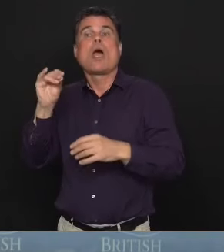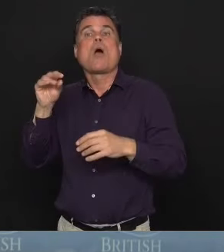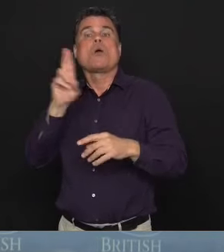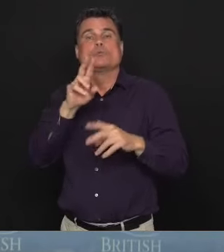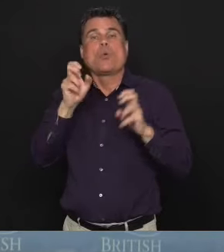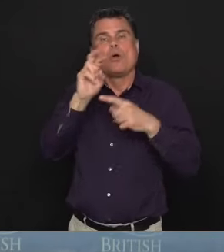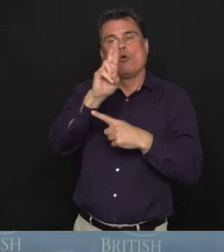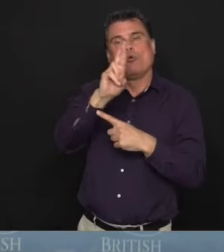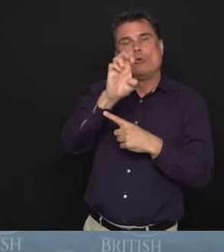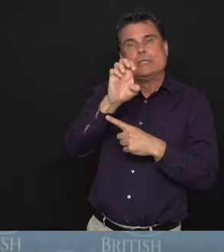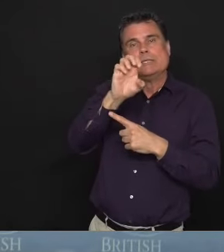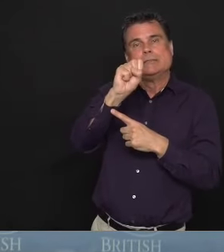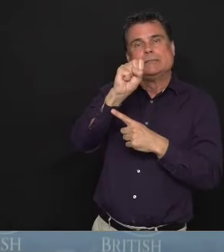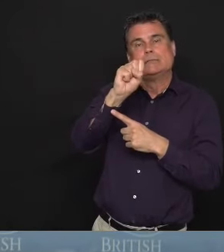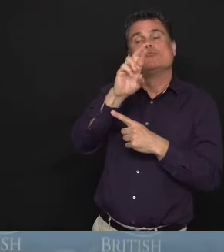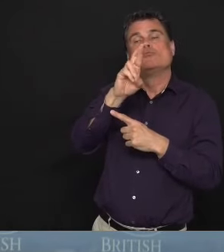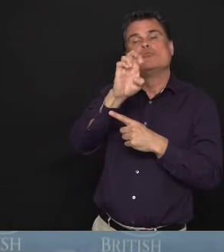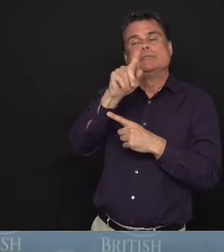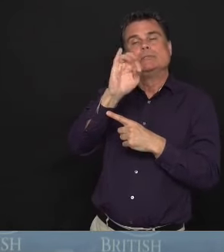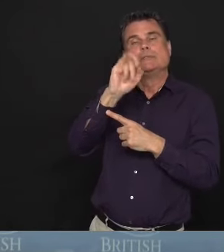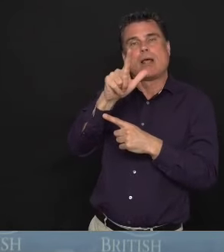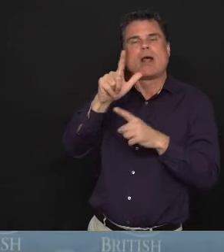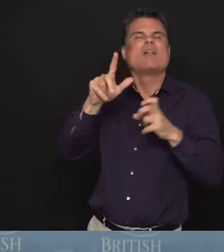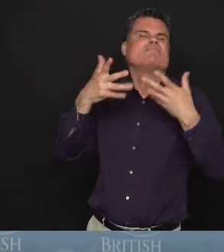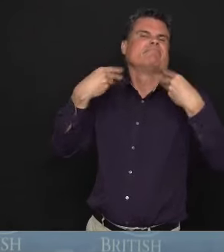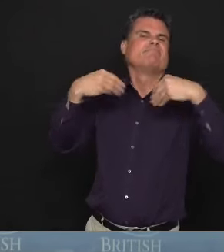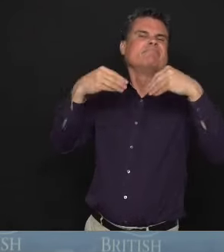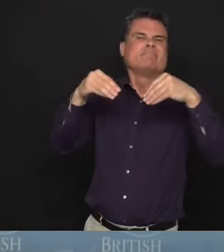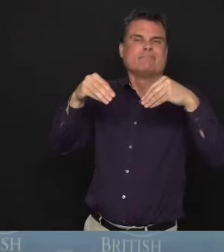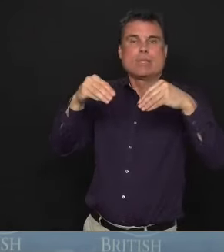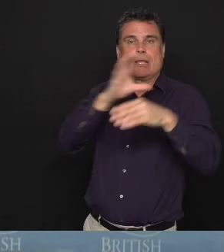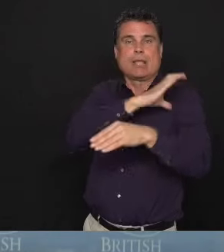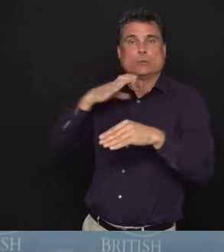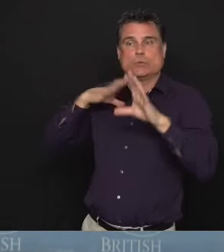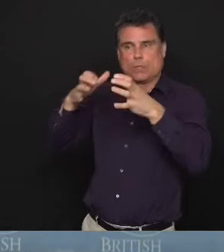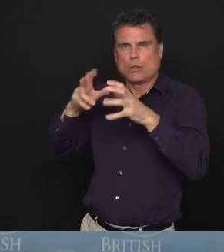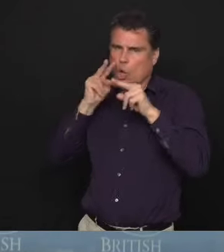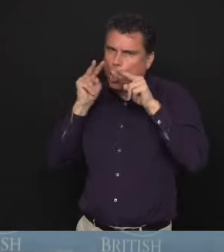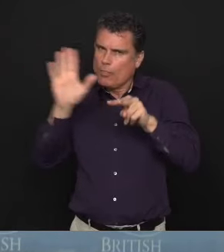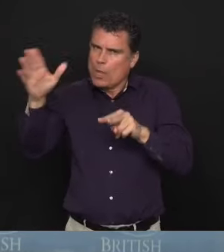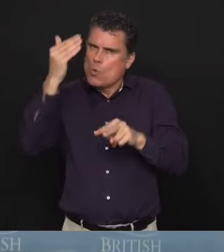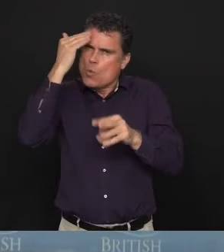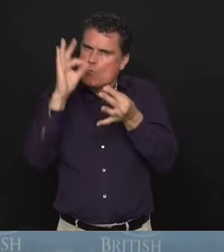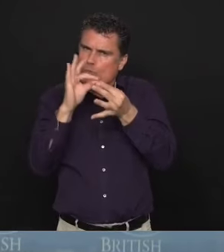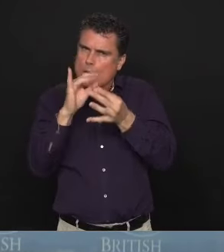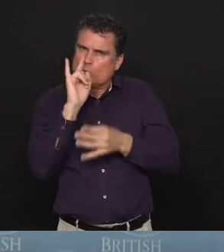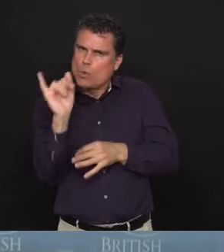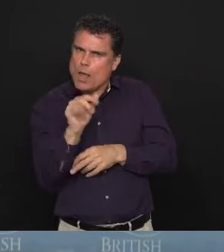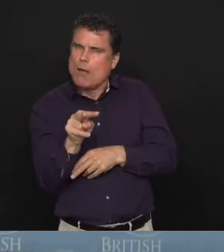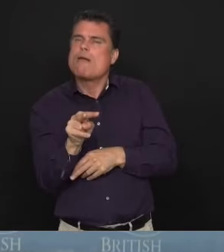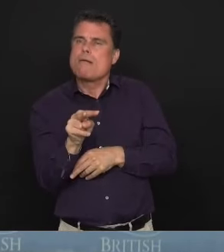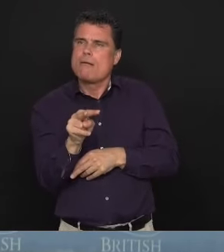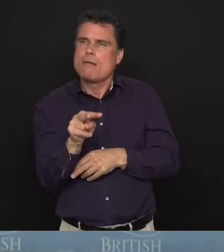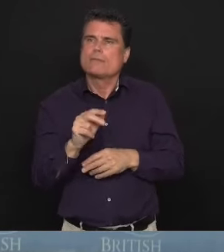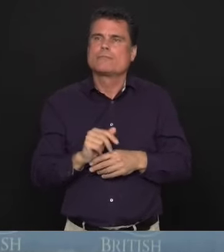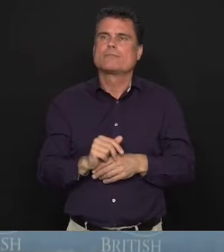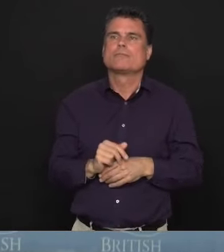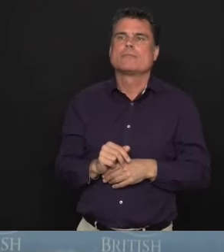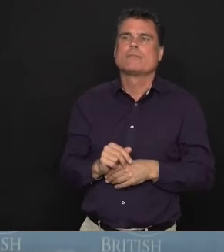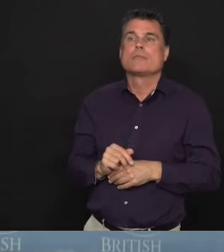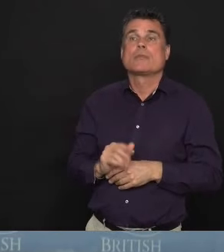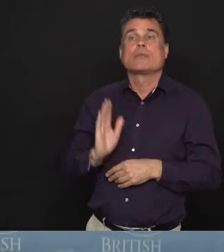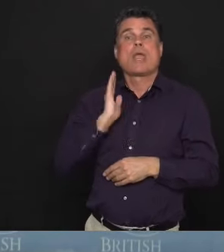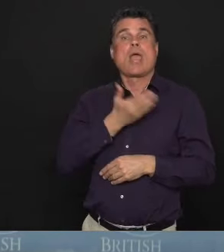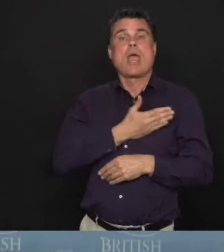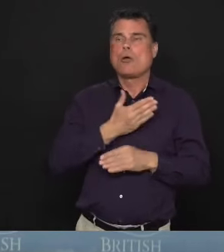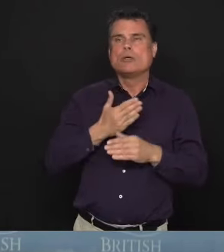we're in regular contact with our supply chains and understanding what is taking place in the